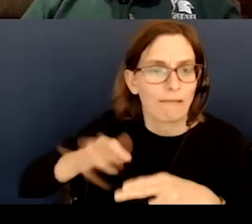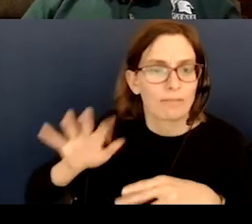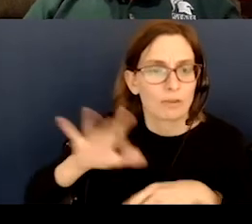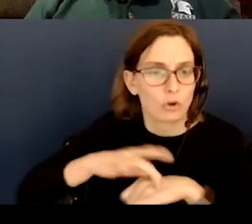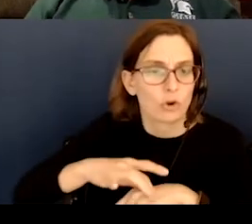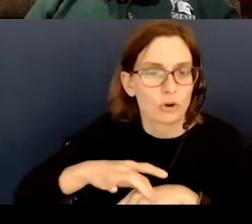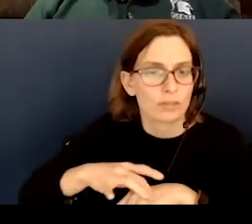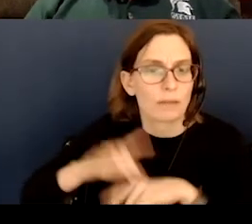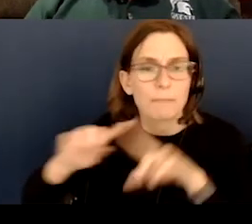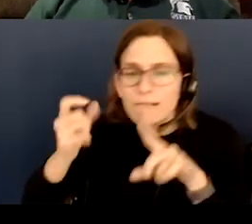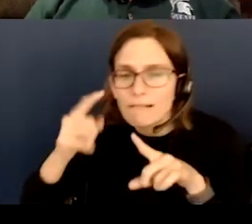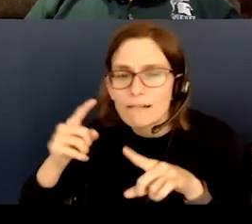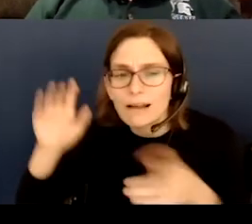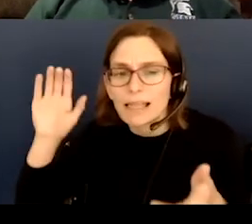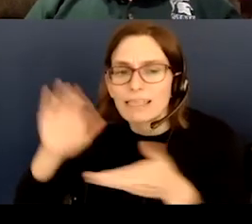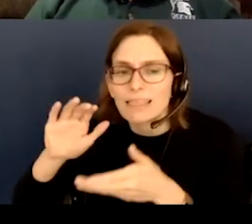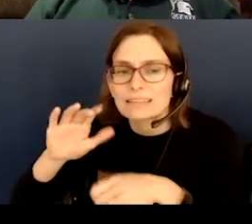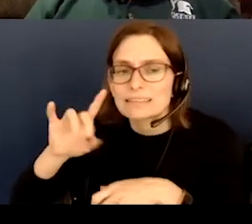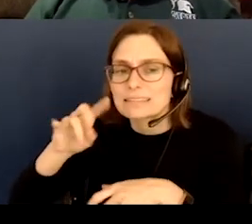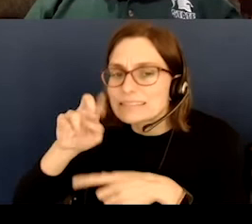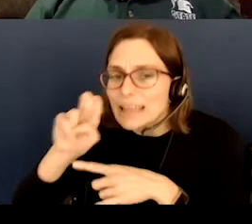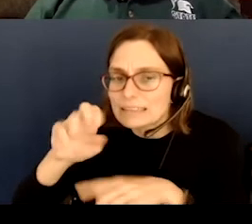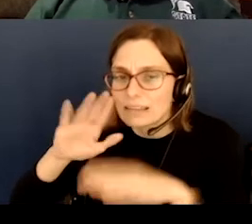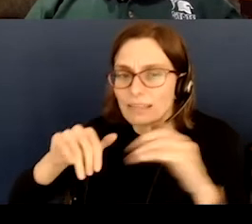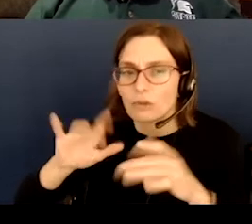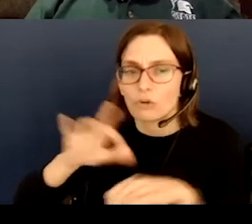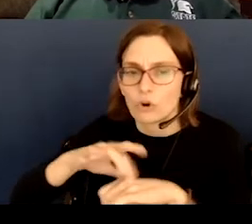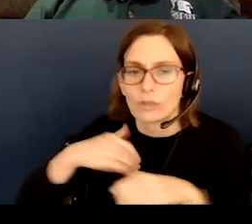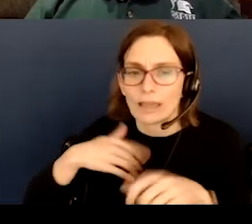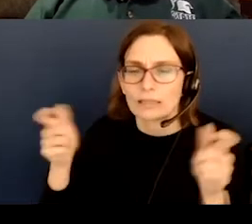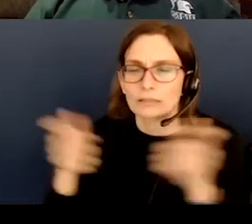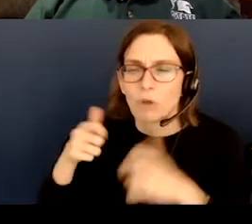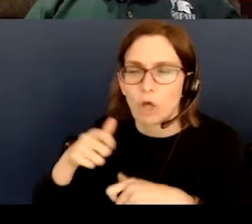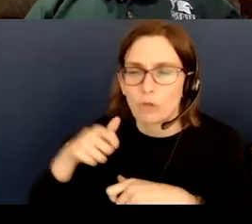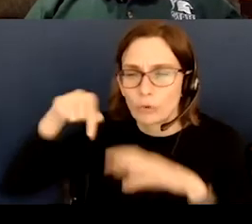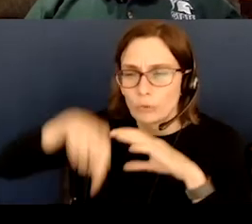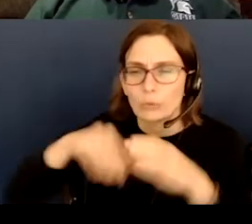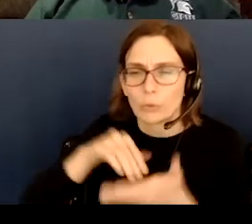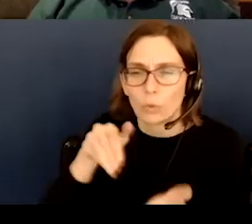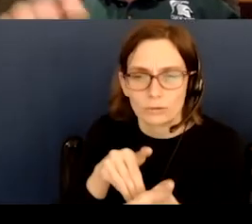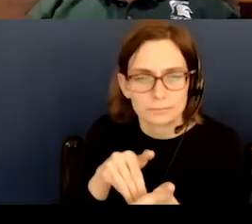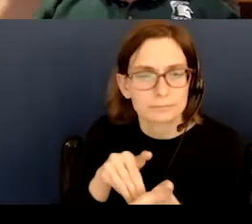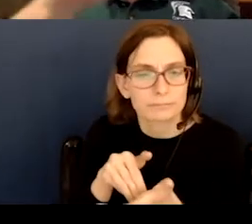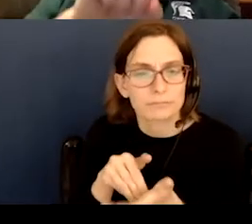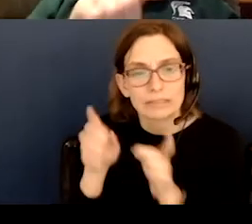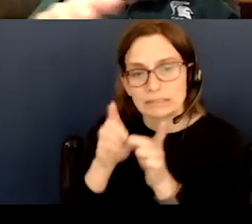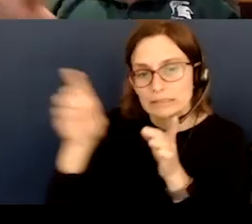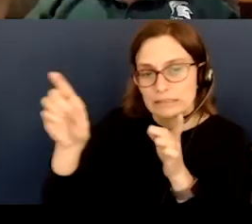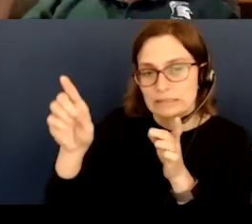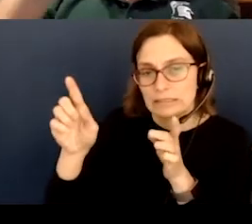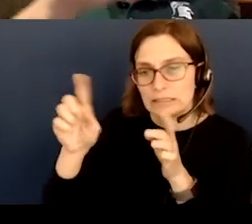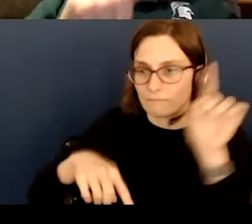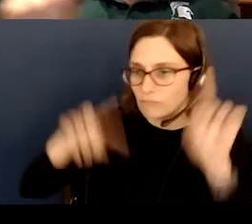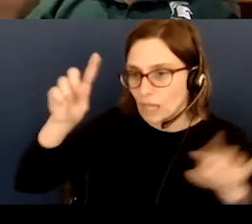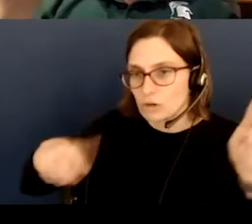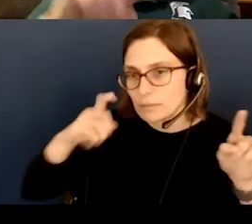dense than the Earth, it turns out. It has a smaller core. The distance to the Earth varies because, remember, it has that elliptical orbit. It doesn't go in